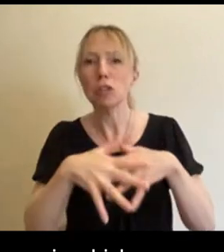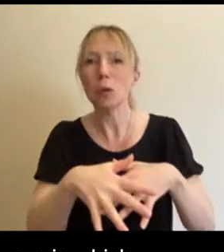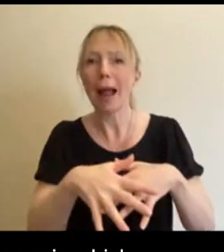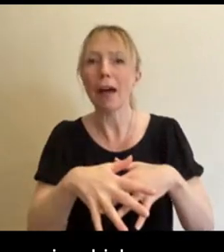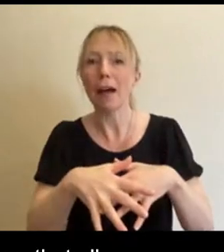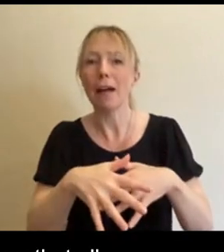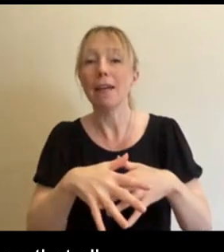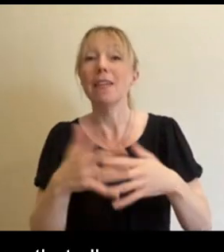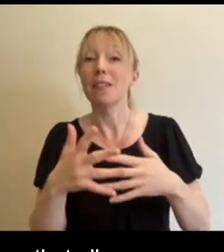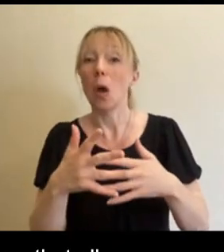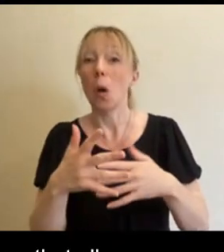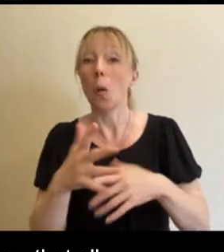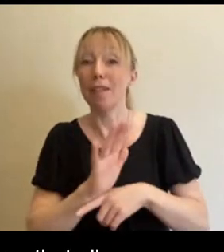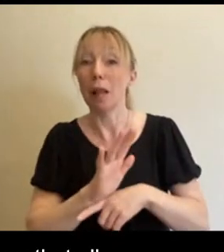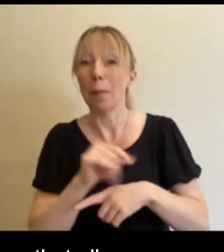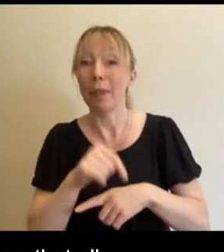moving image this time.